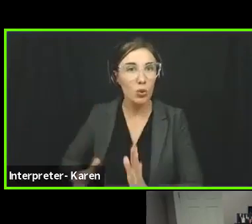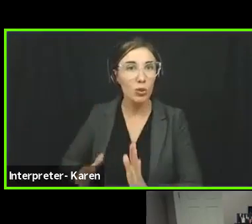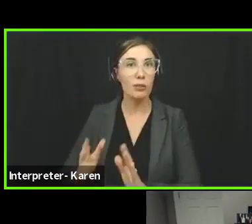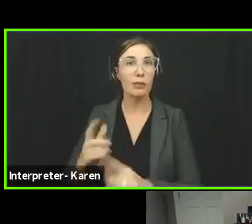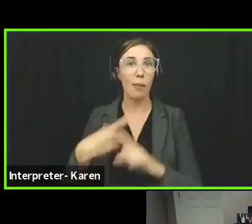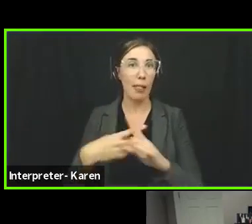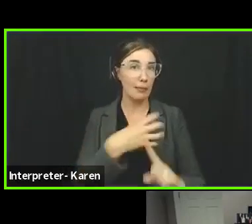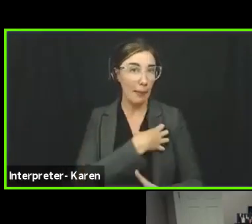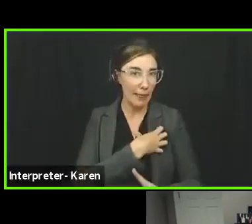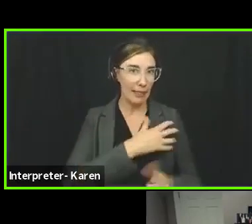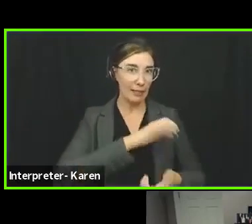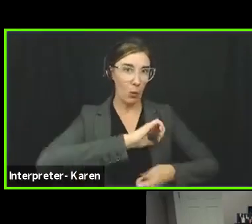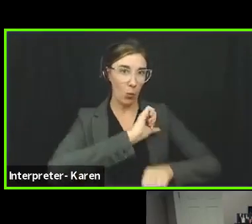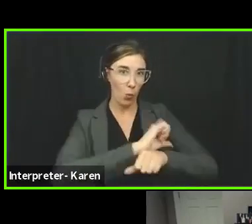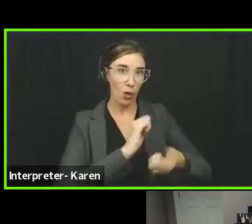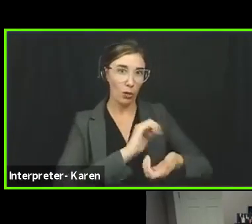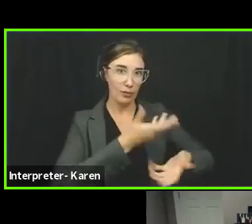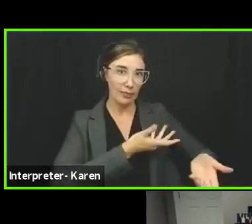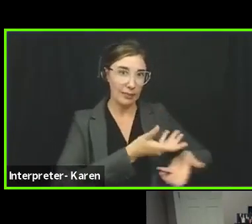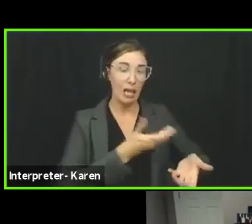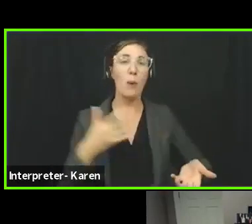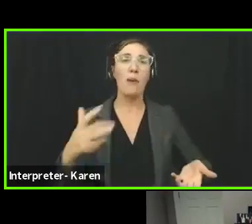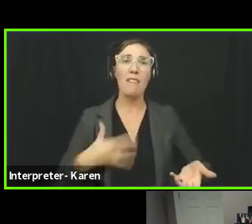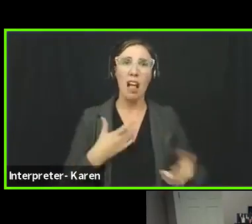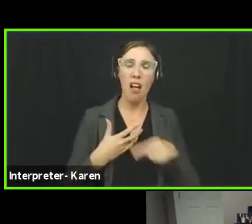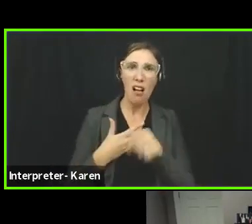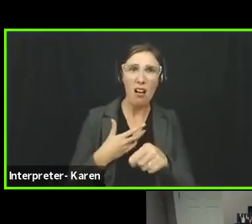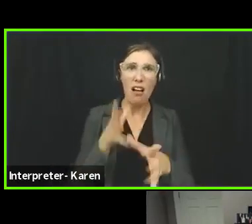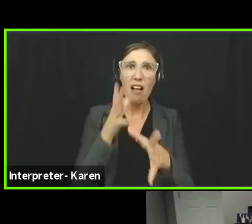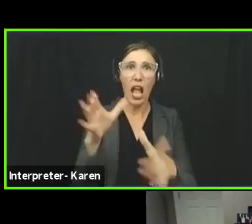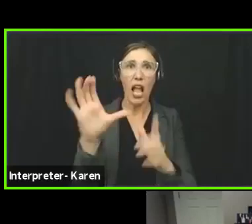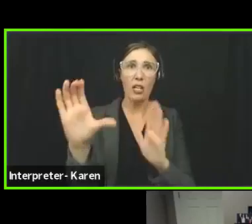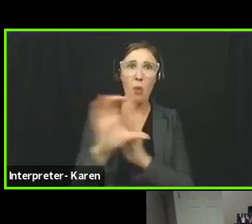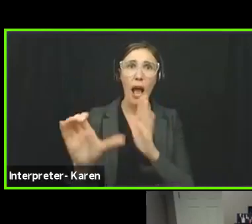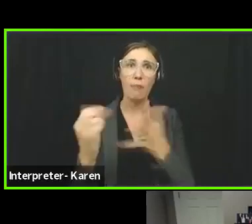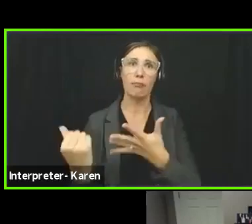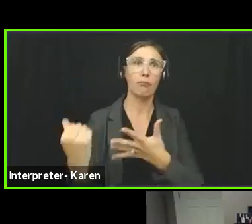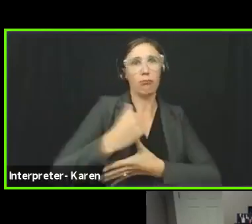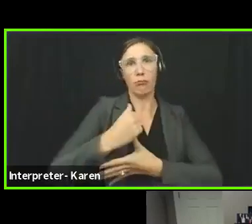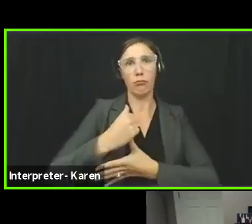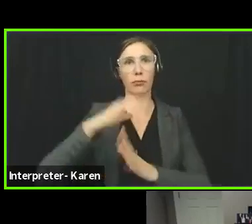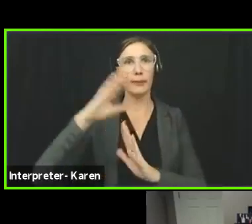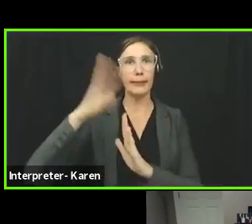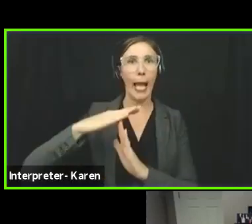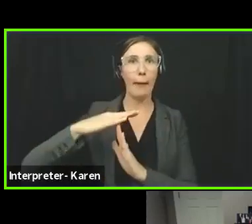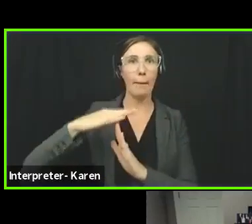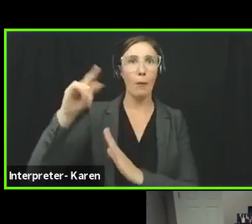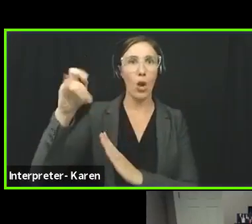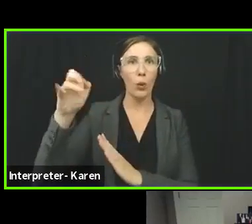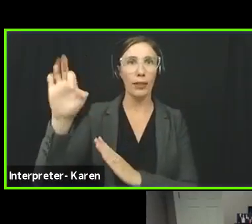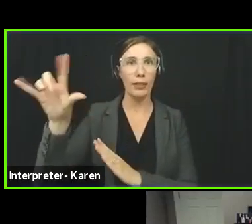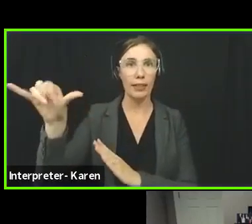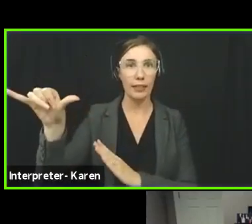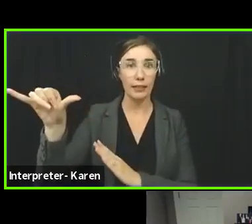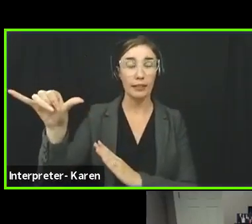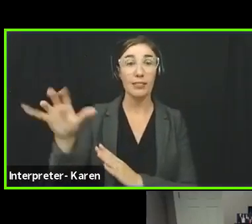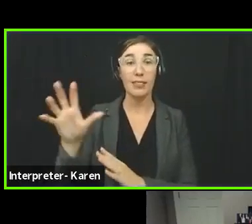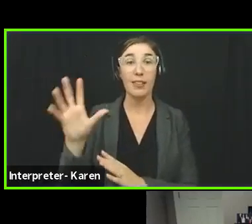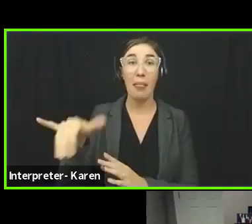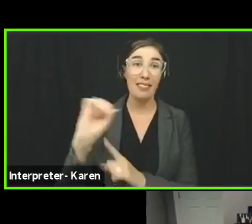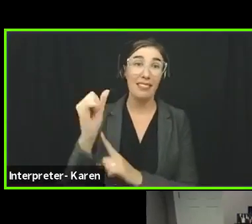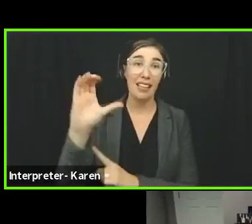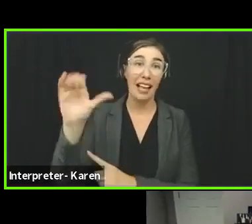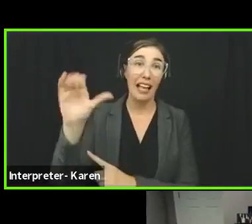with consider a top priority. And these are the cases where, you know, there's some cases where you have to be